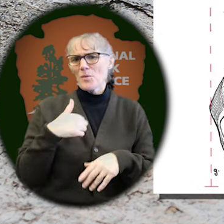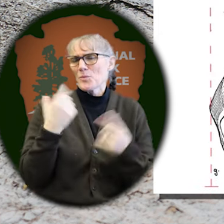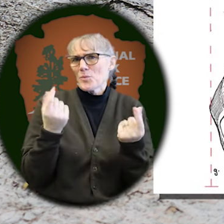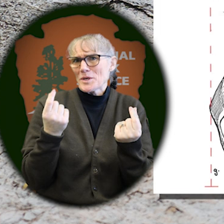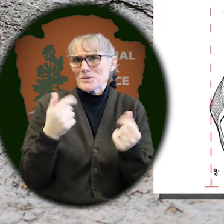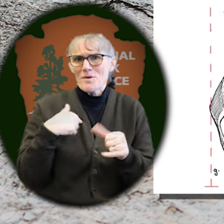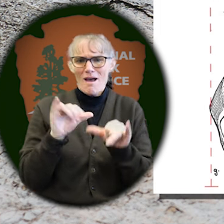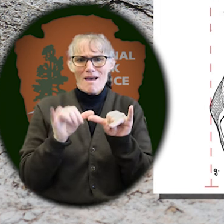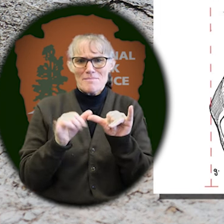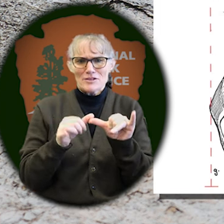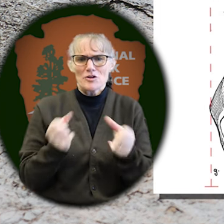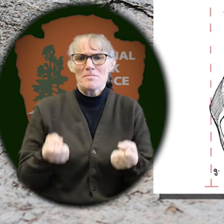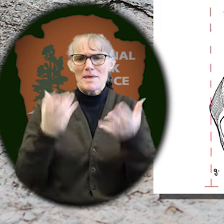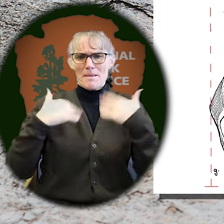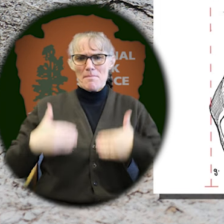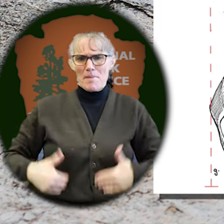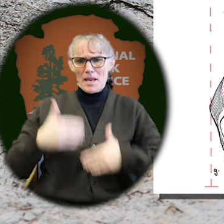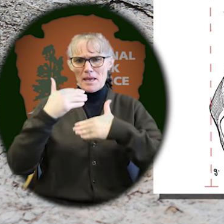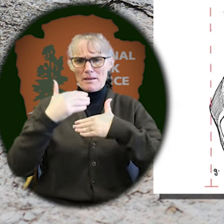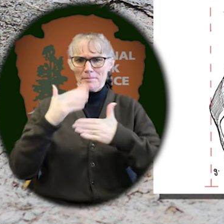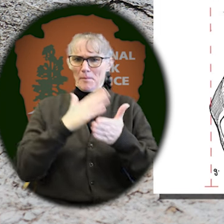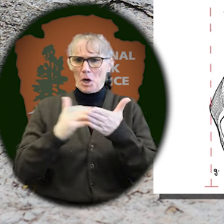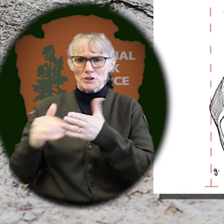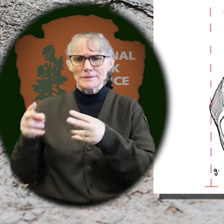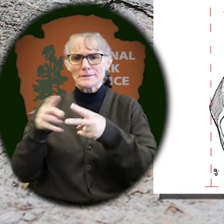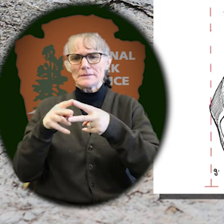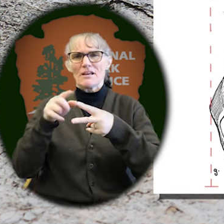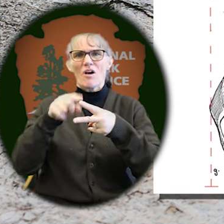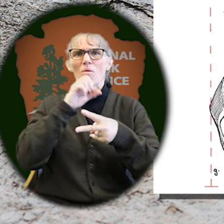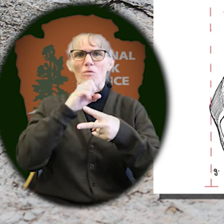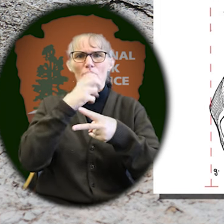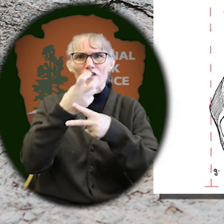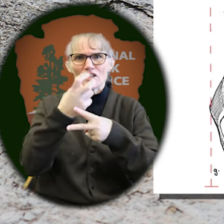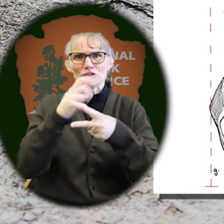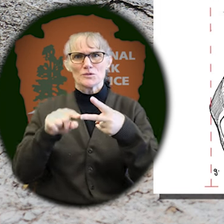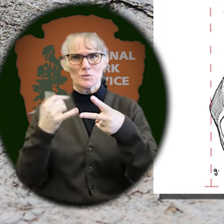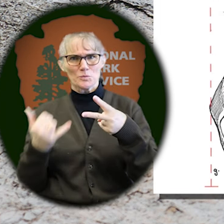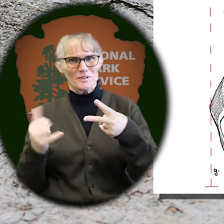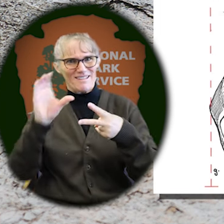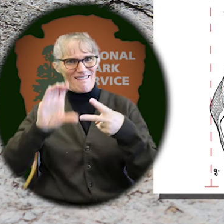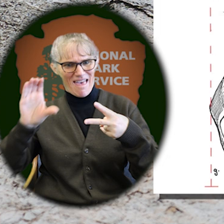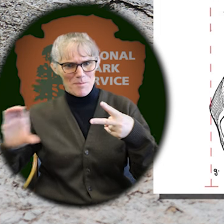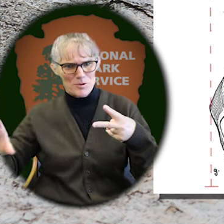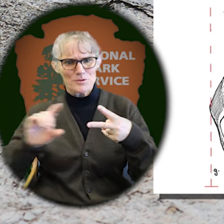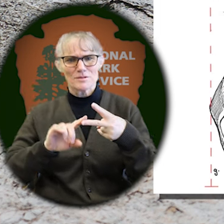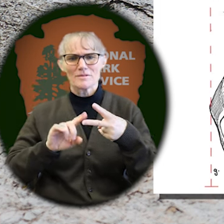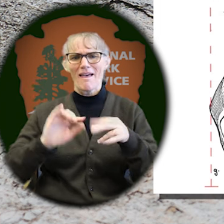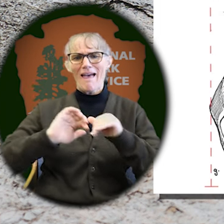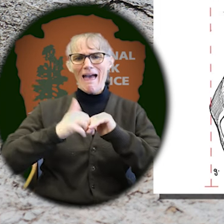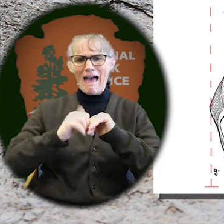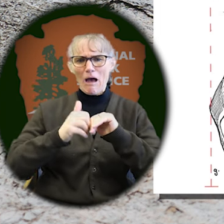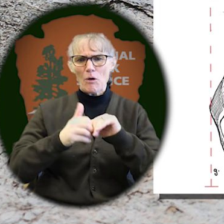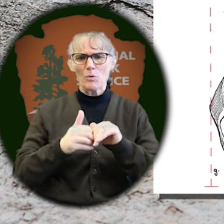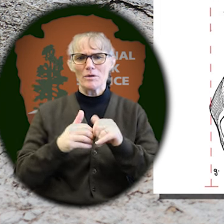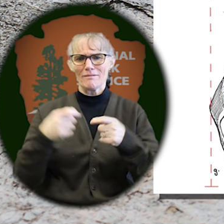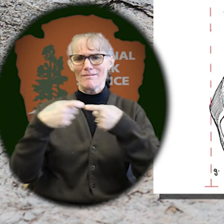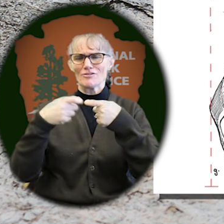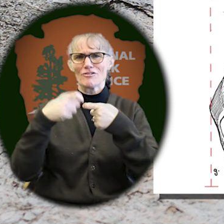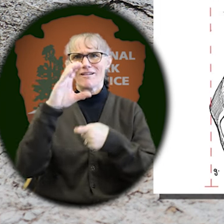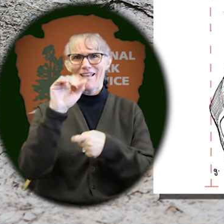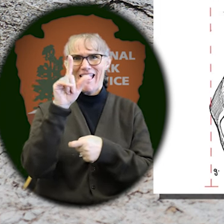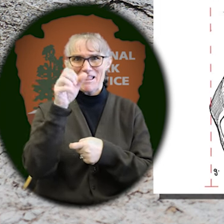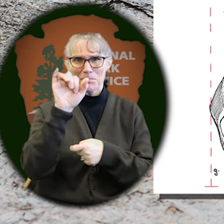measured many components of fossils and recent camels with a digital caliper. I